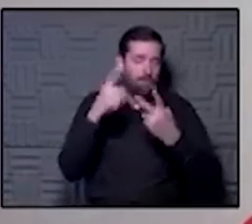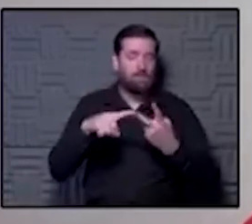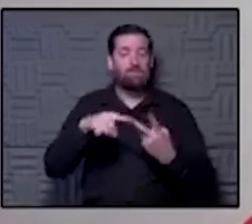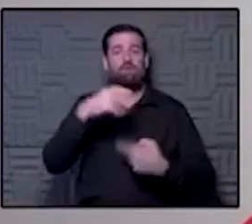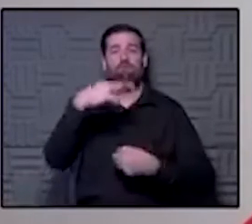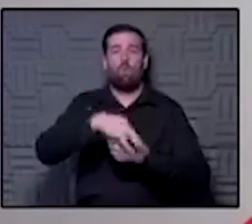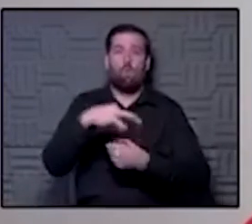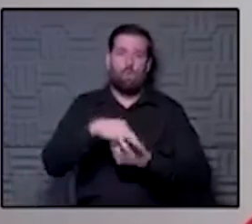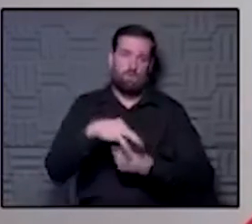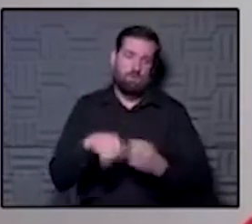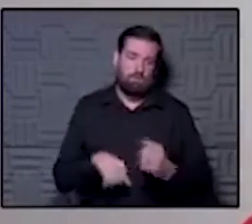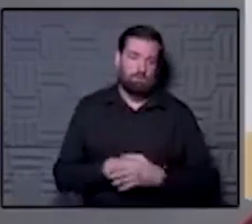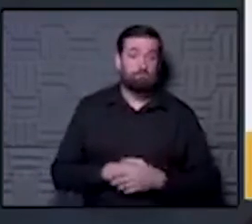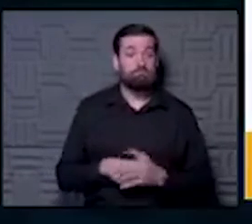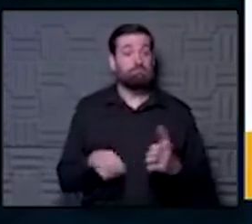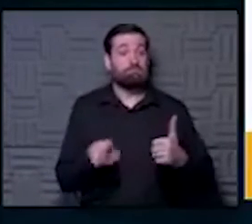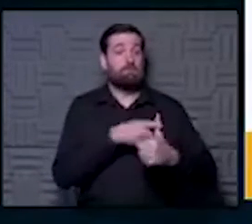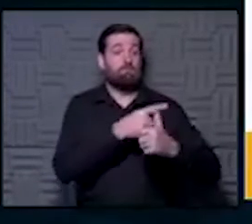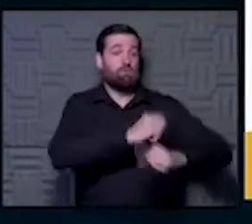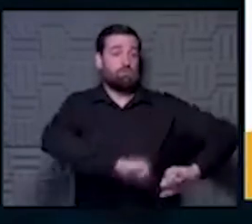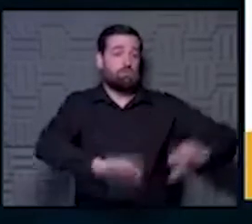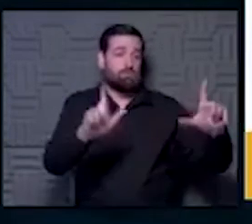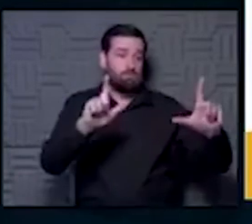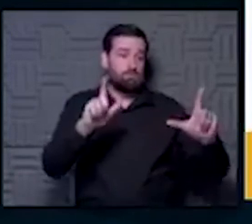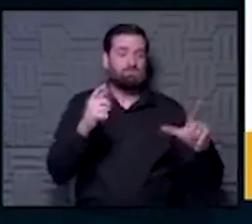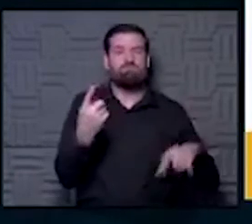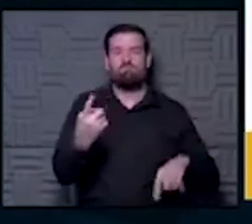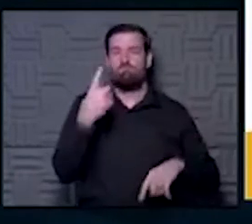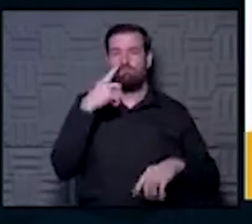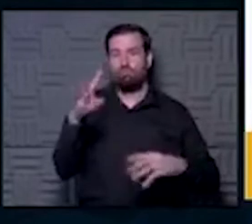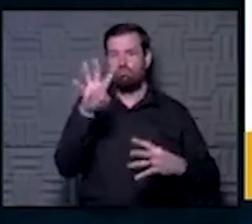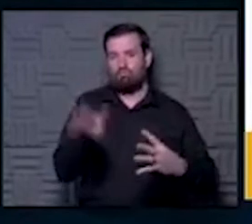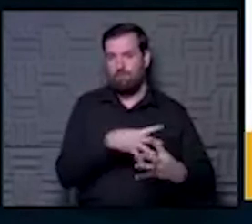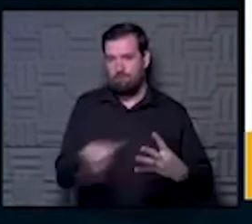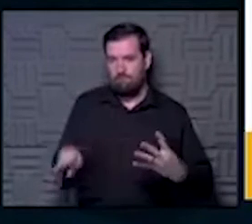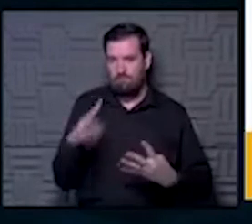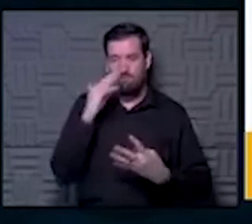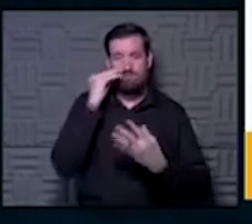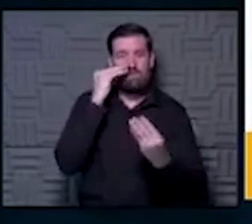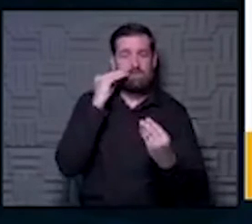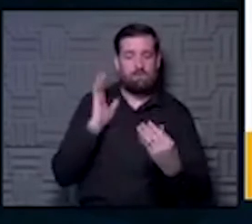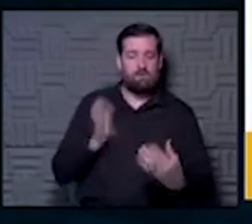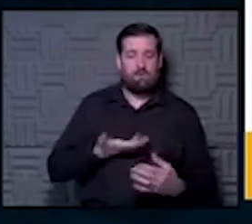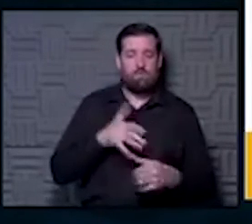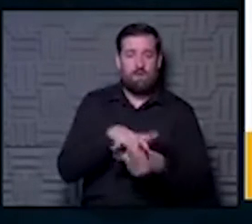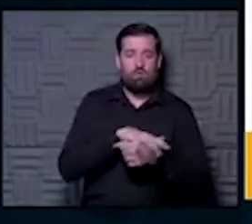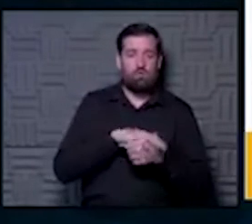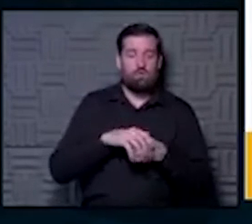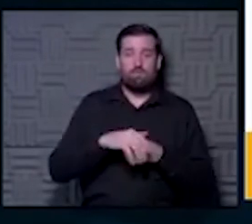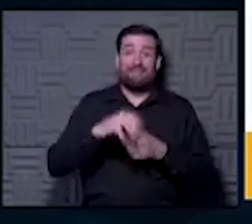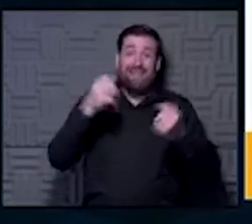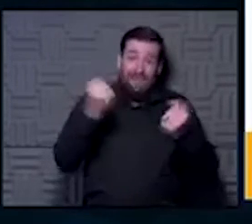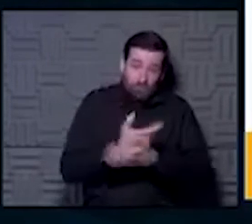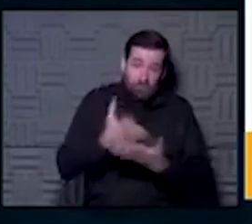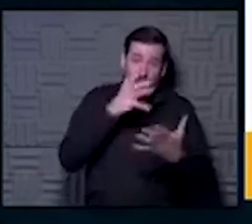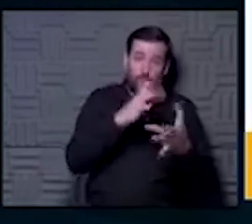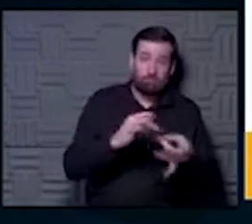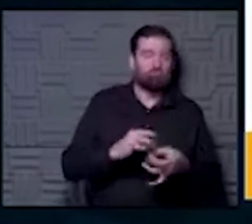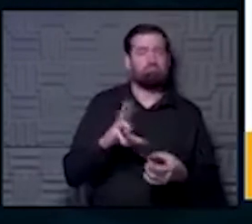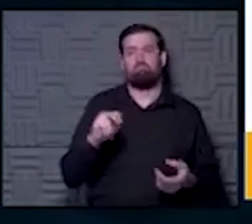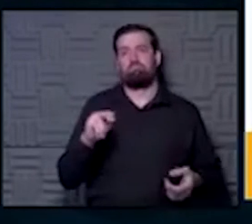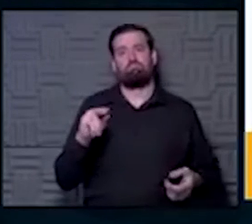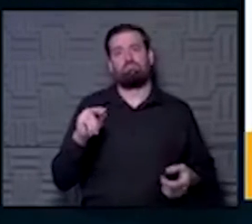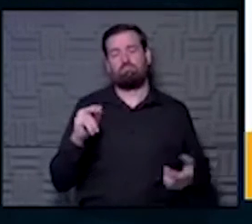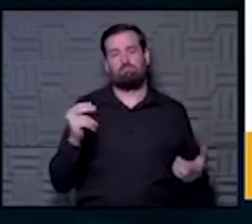So my first slide gives one graph about data in our area. I don't have graphs of everything I'm going to mention just because that could